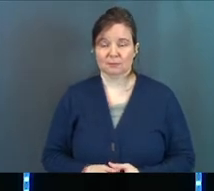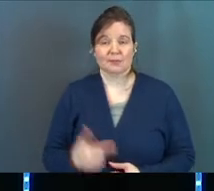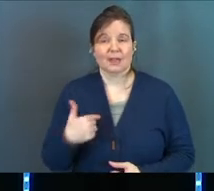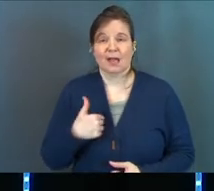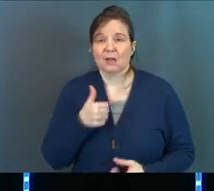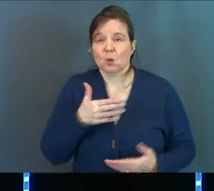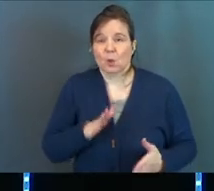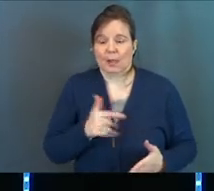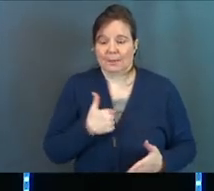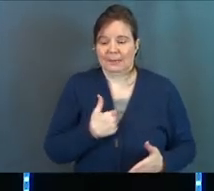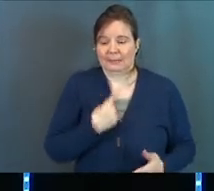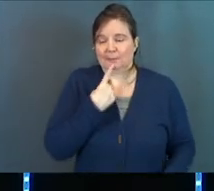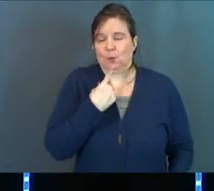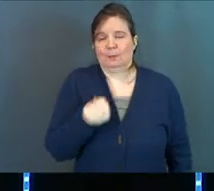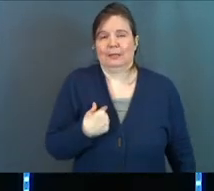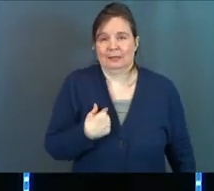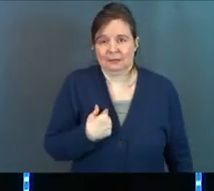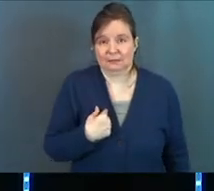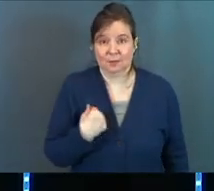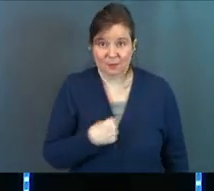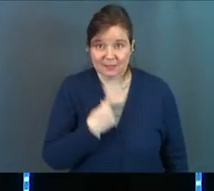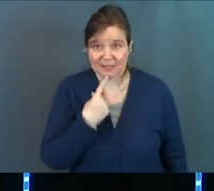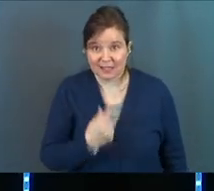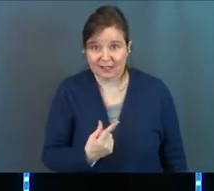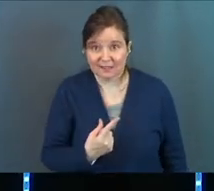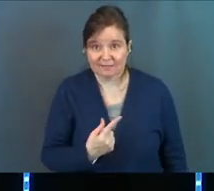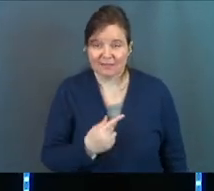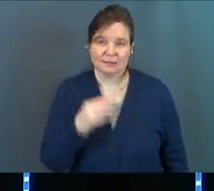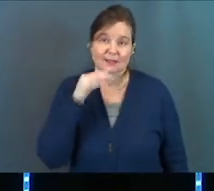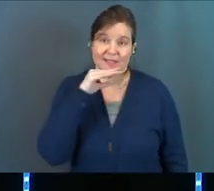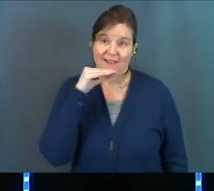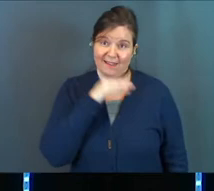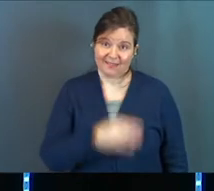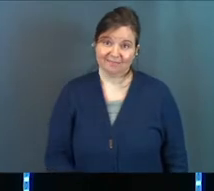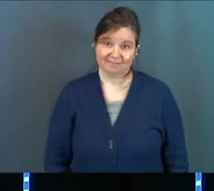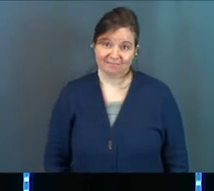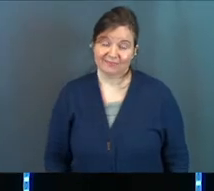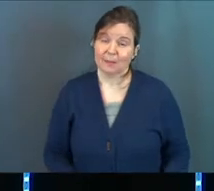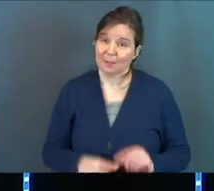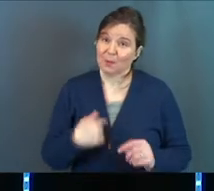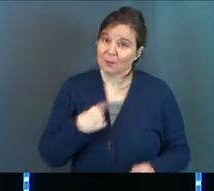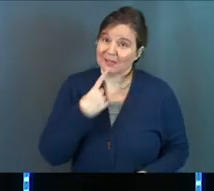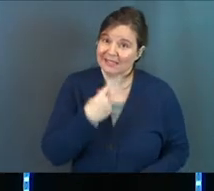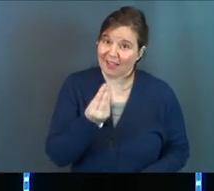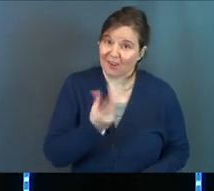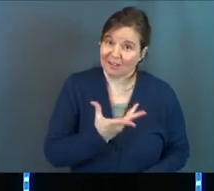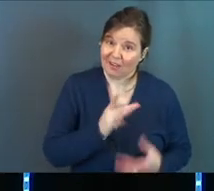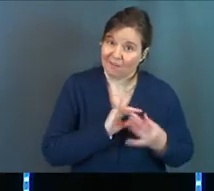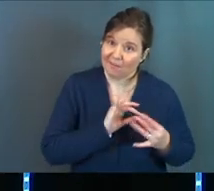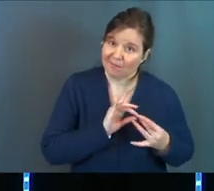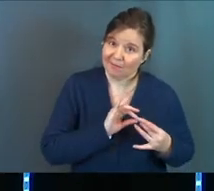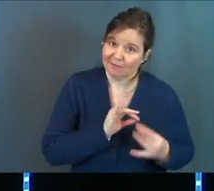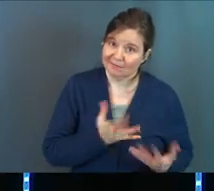I don't let me down, we say. It's a total lie, but it's what we tell ourselves.